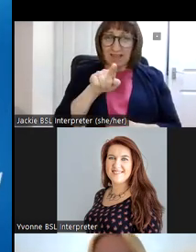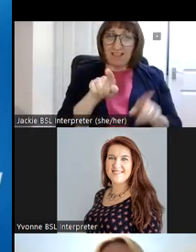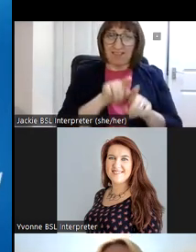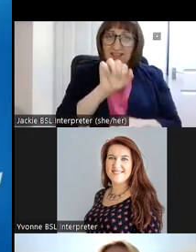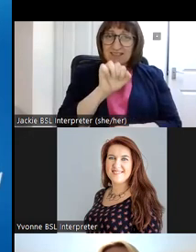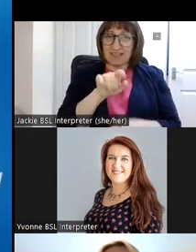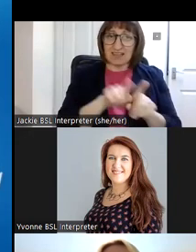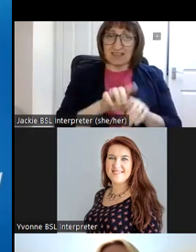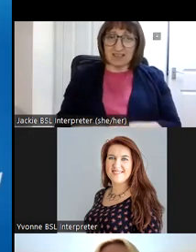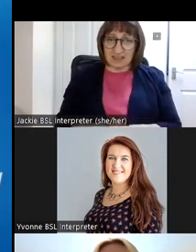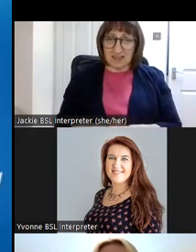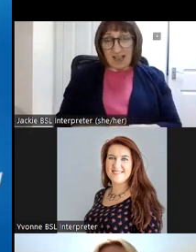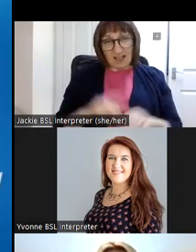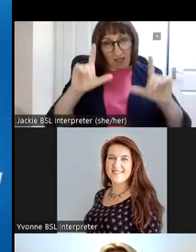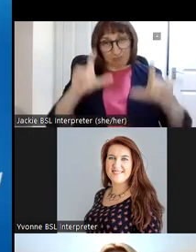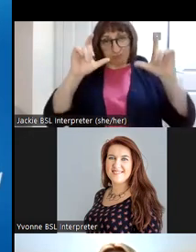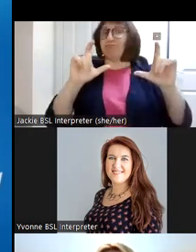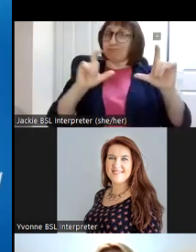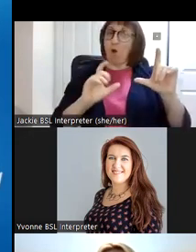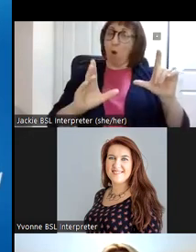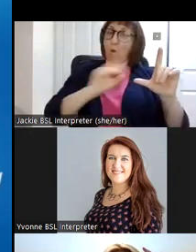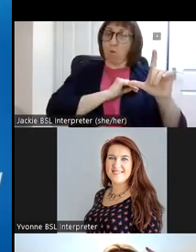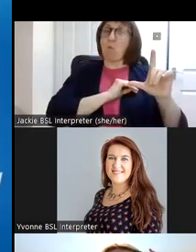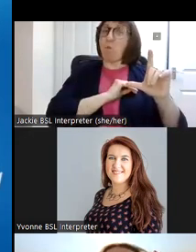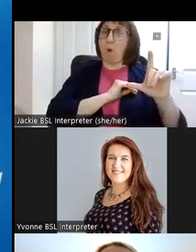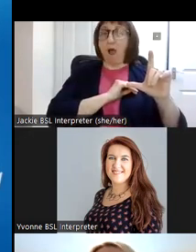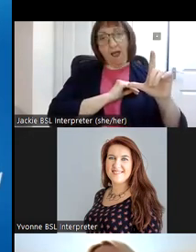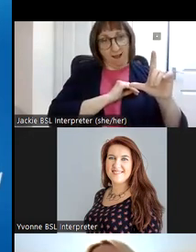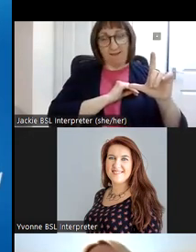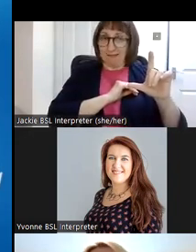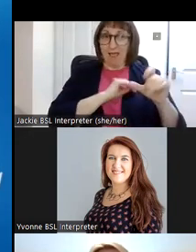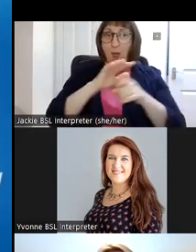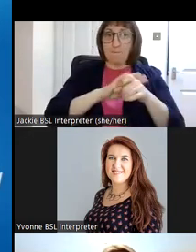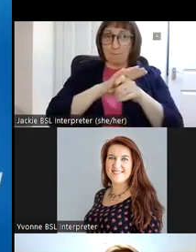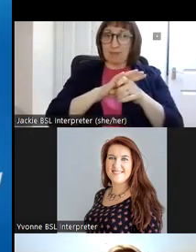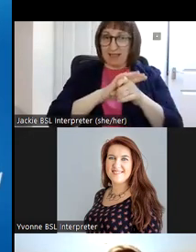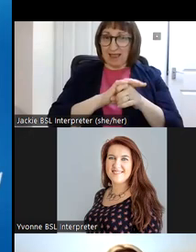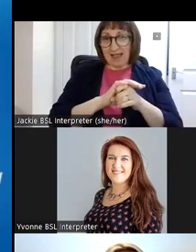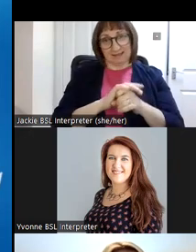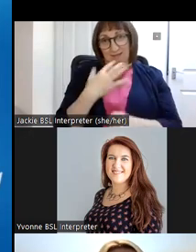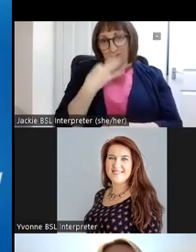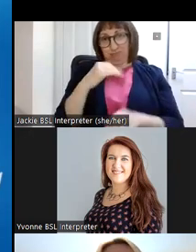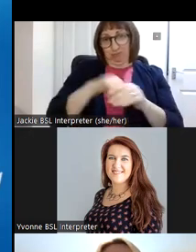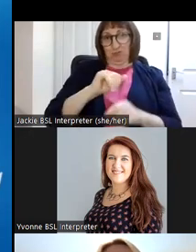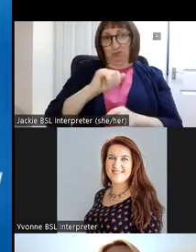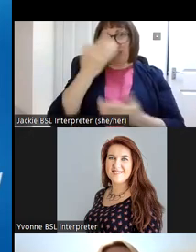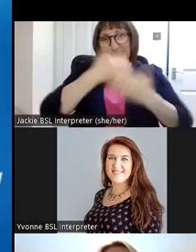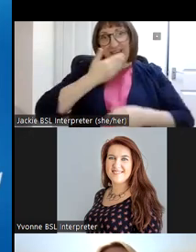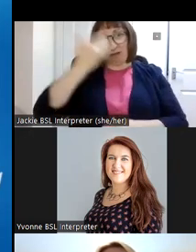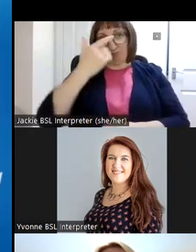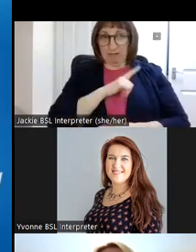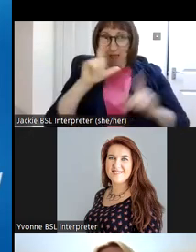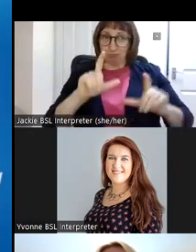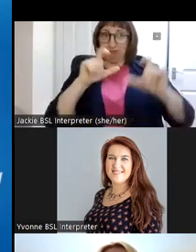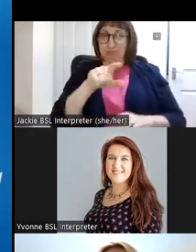this is the shot that actually won us the the um the place to present at this evening's webinar so thank you very much uh